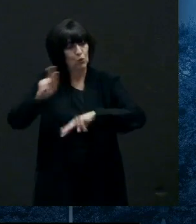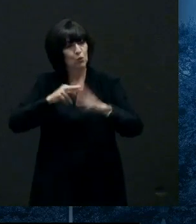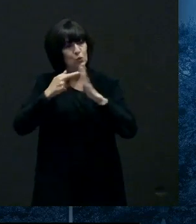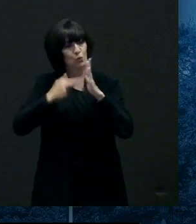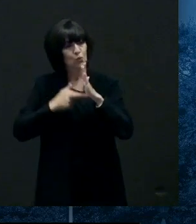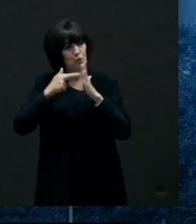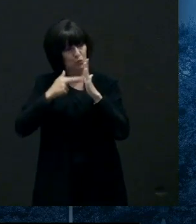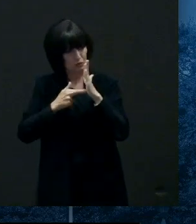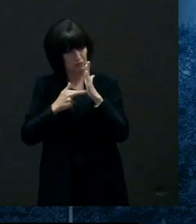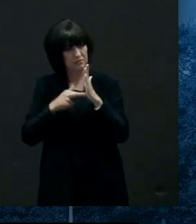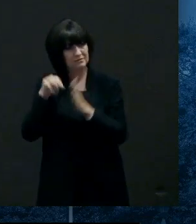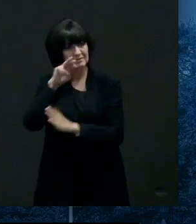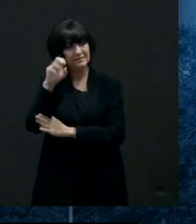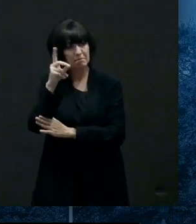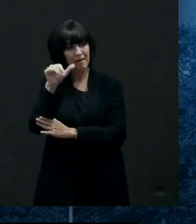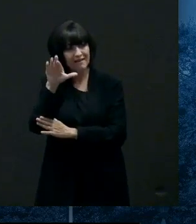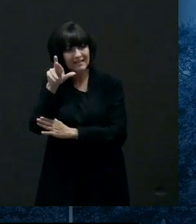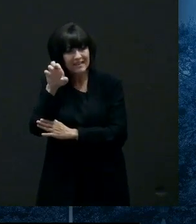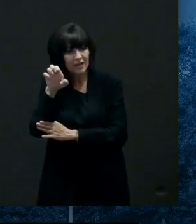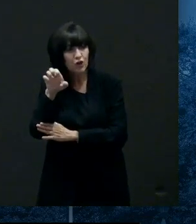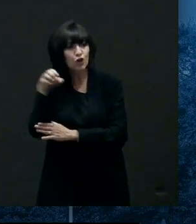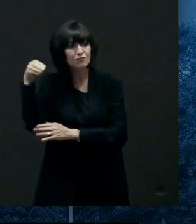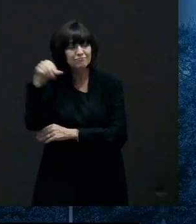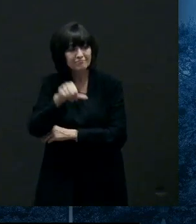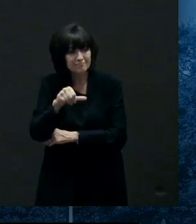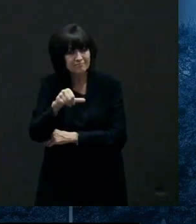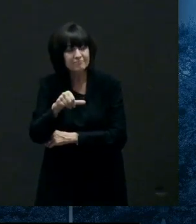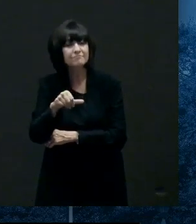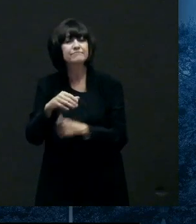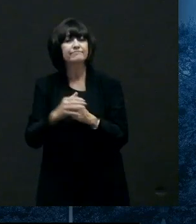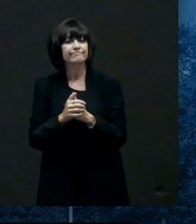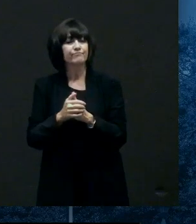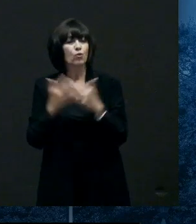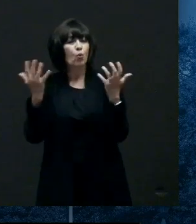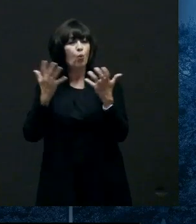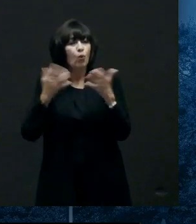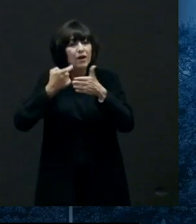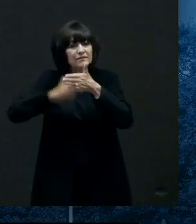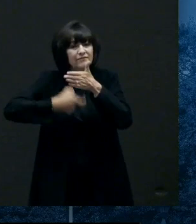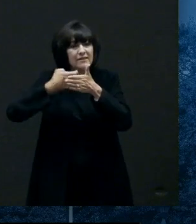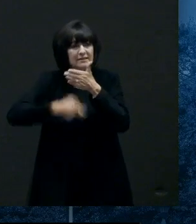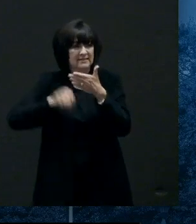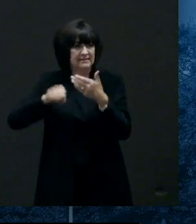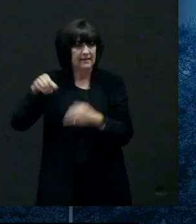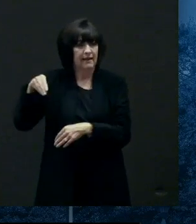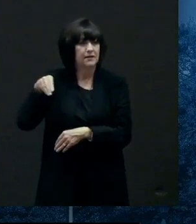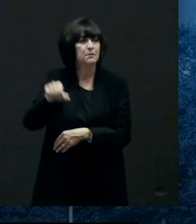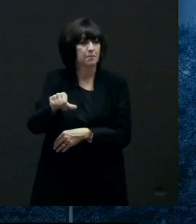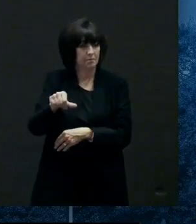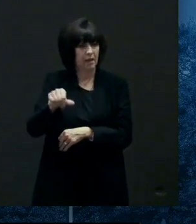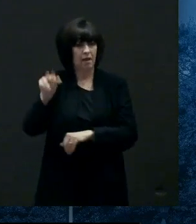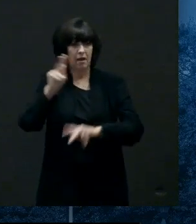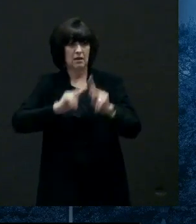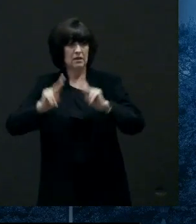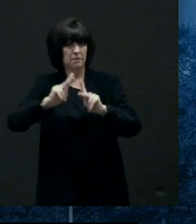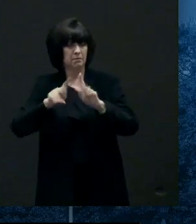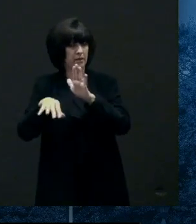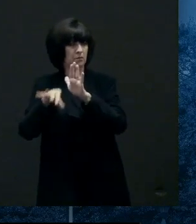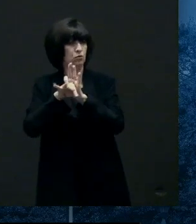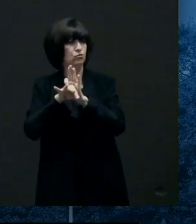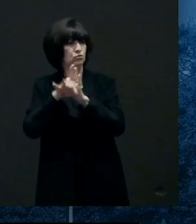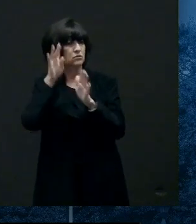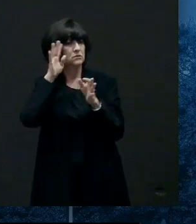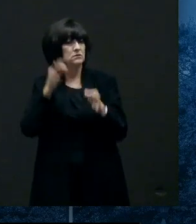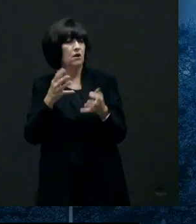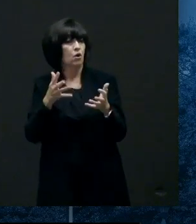the state uh will uh establish fees that will pay for telemedicine and we need to think about how